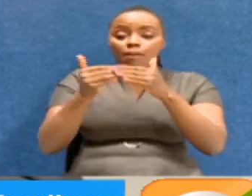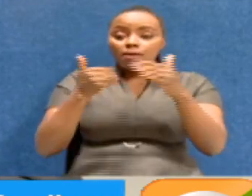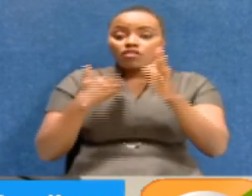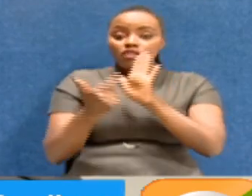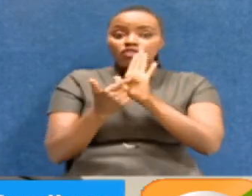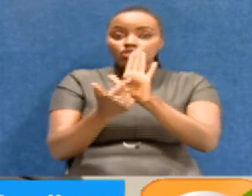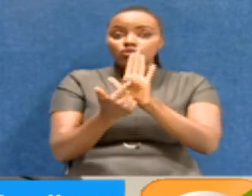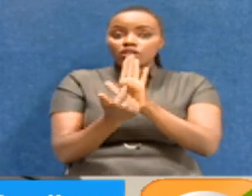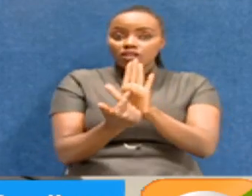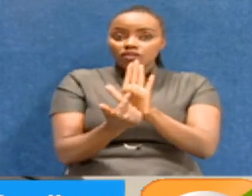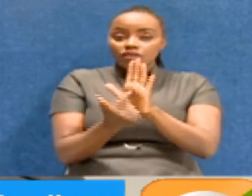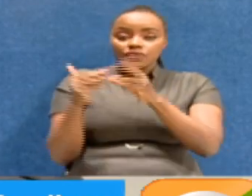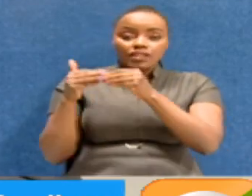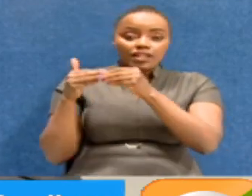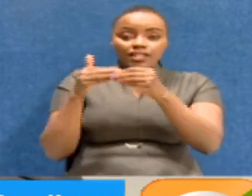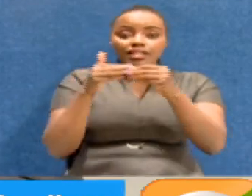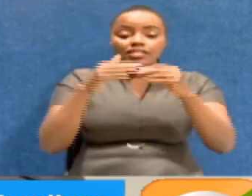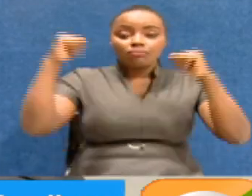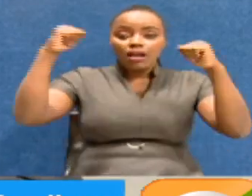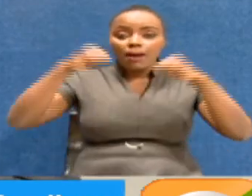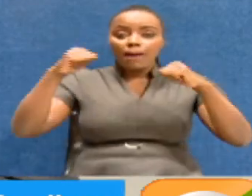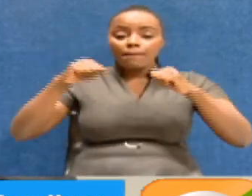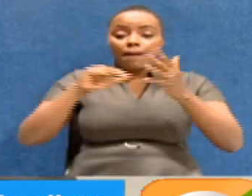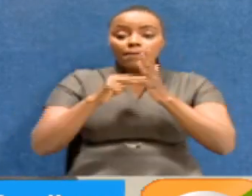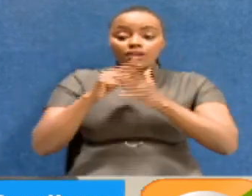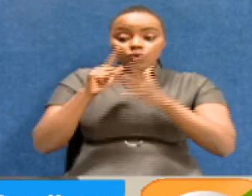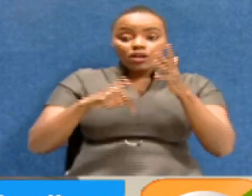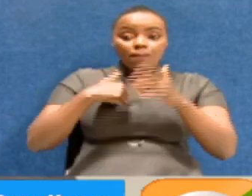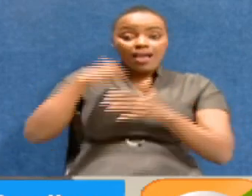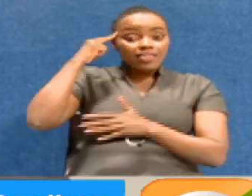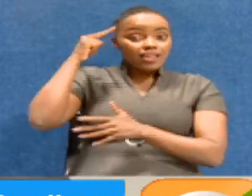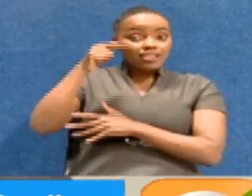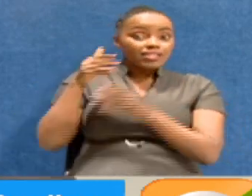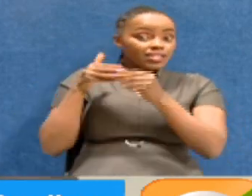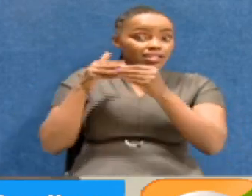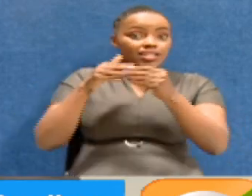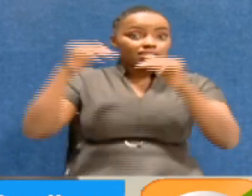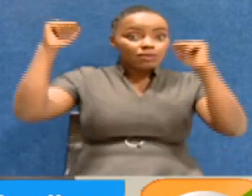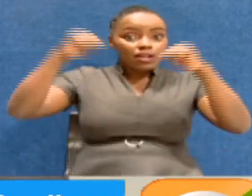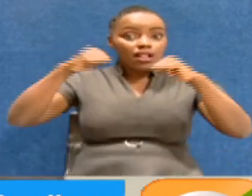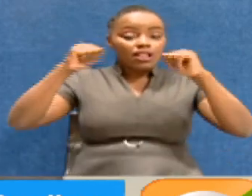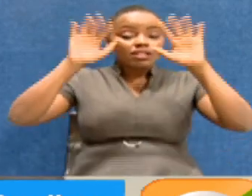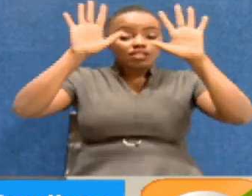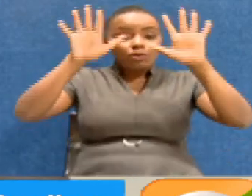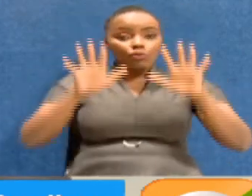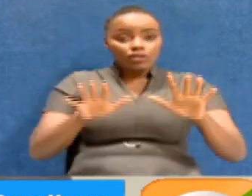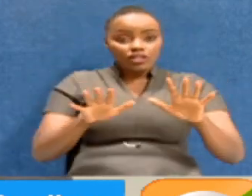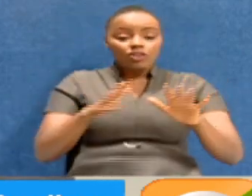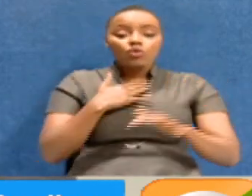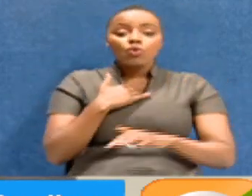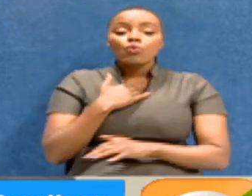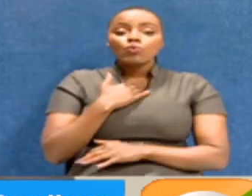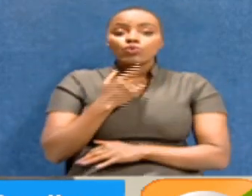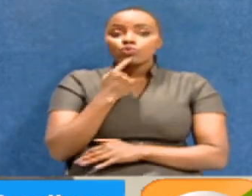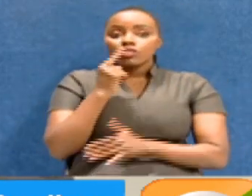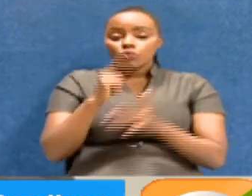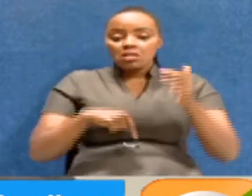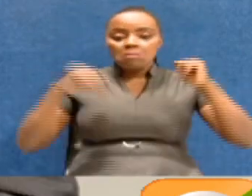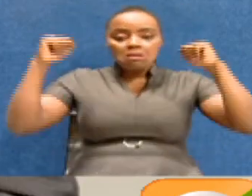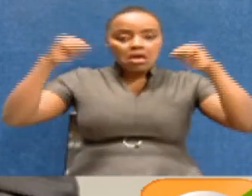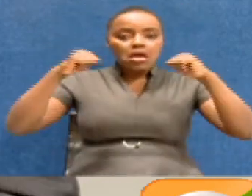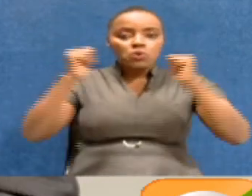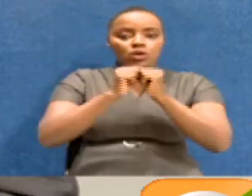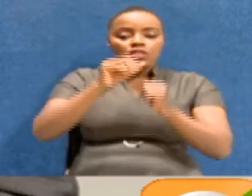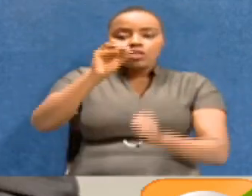demonstrable leadership ability. So, I think that issue of leadership ability is crucial. And I would like to say that I agree with